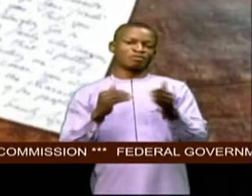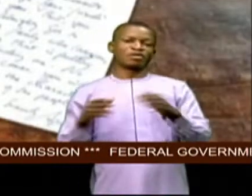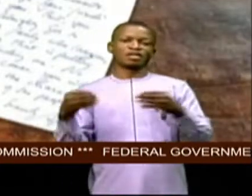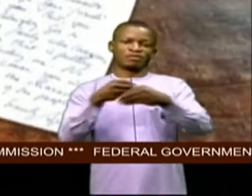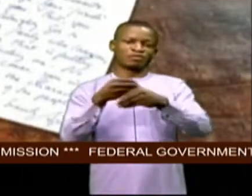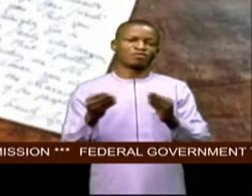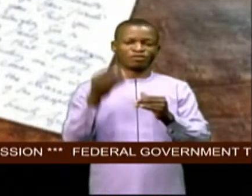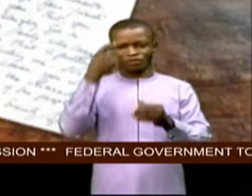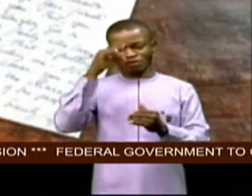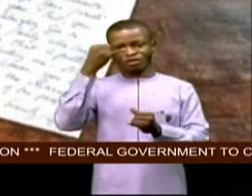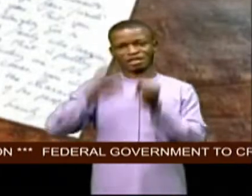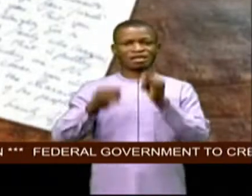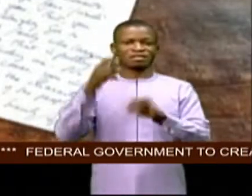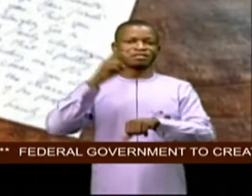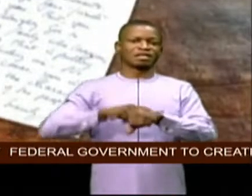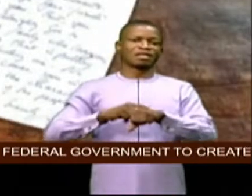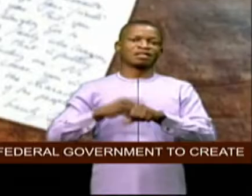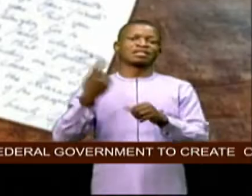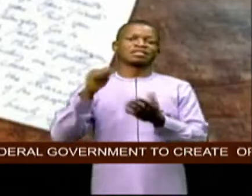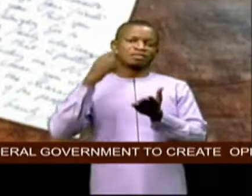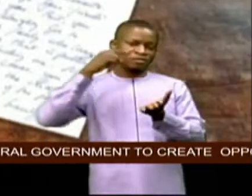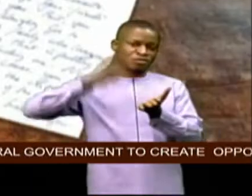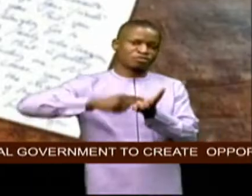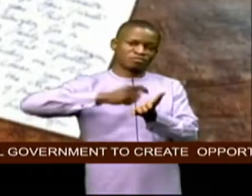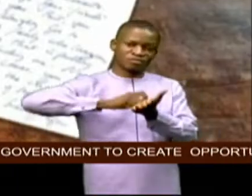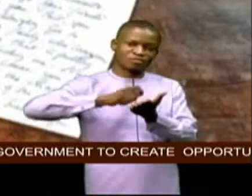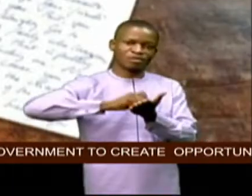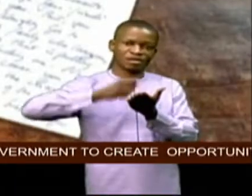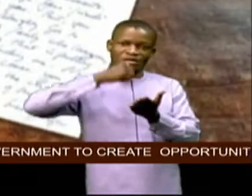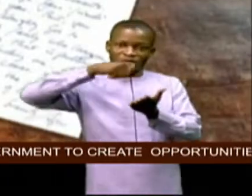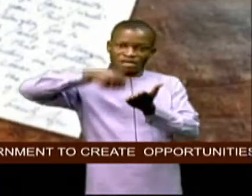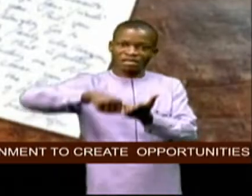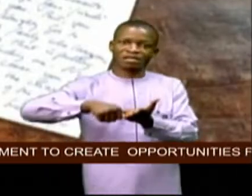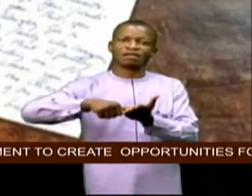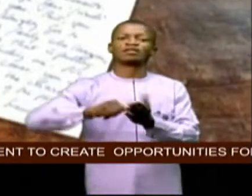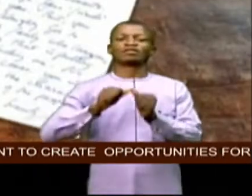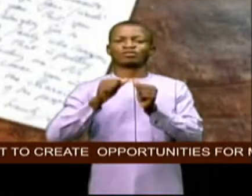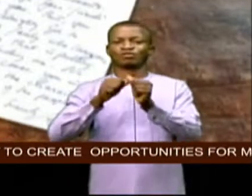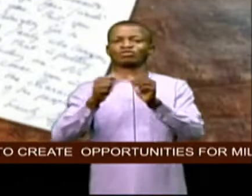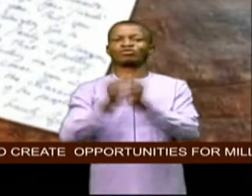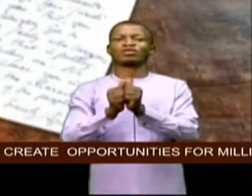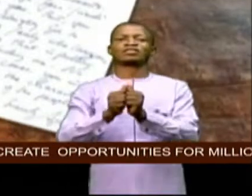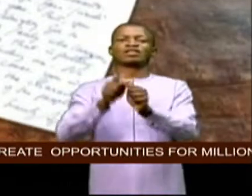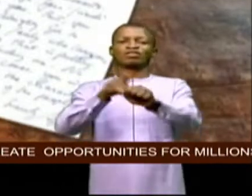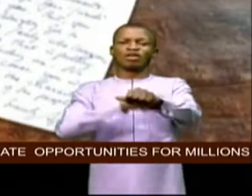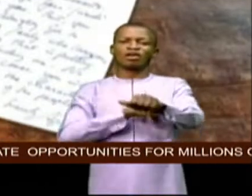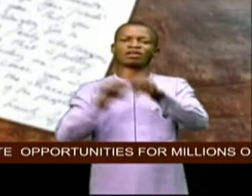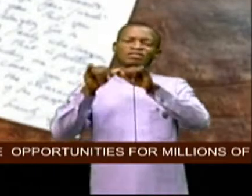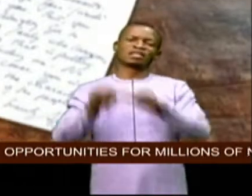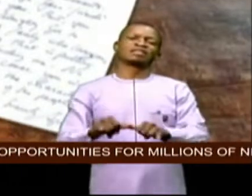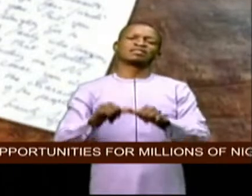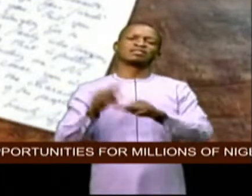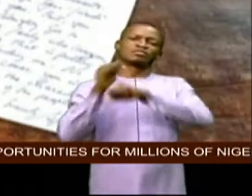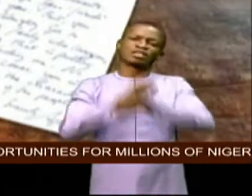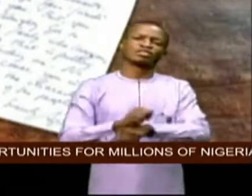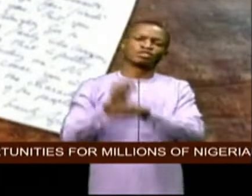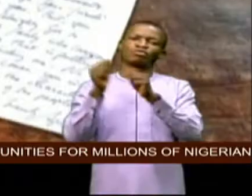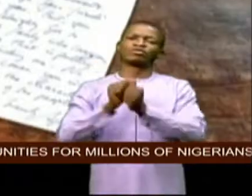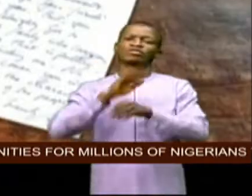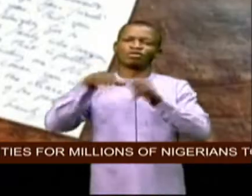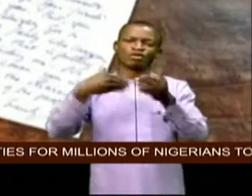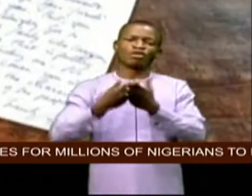last time the notes to the incoming president joe biden continues a long-standing tradition between successive presidents